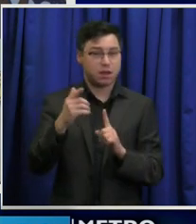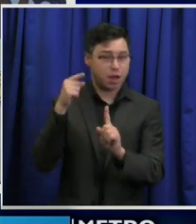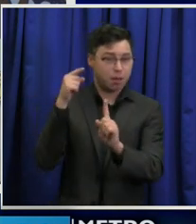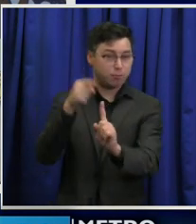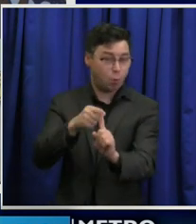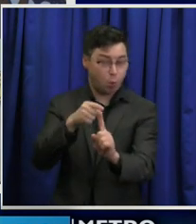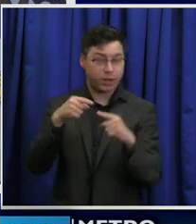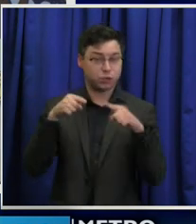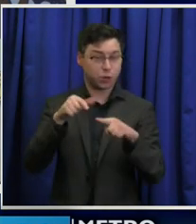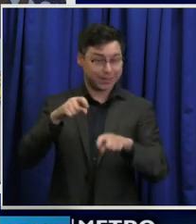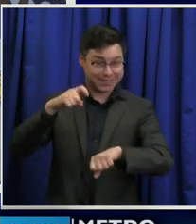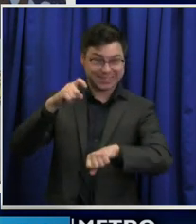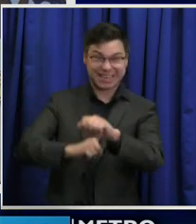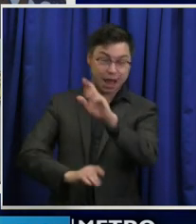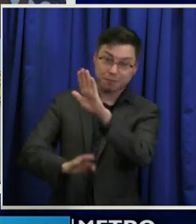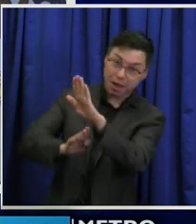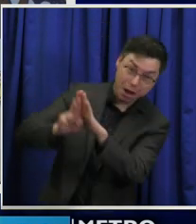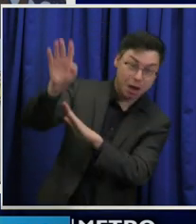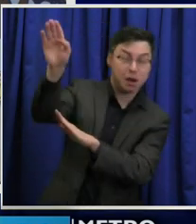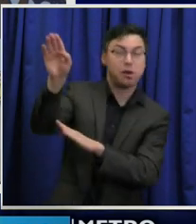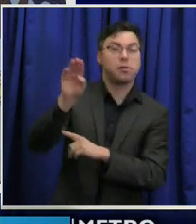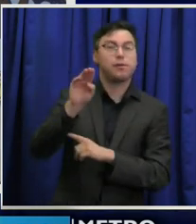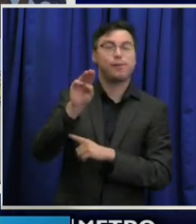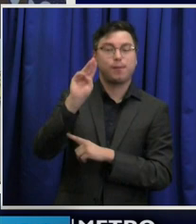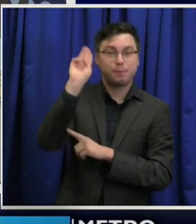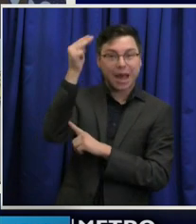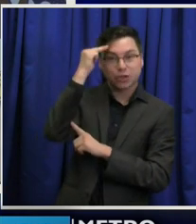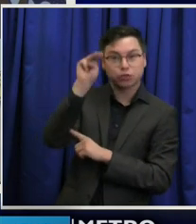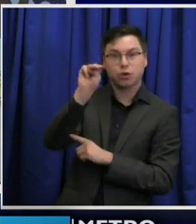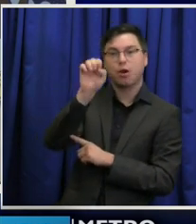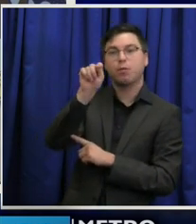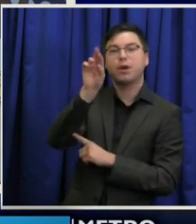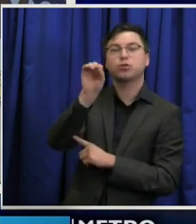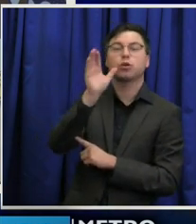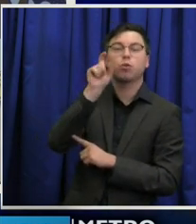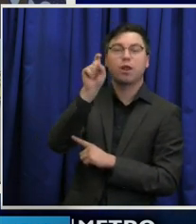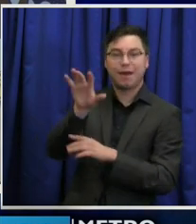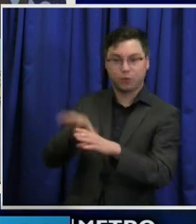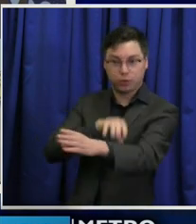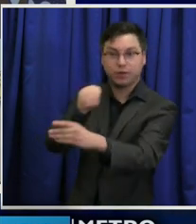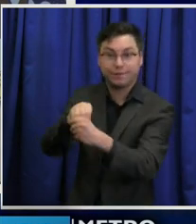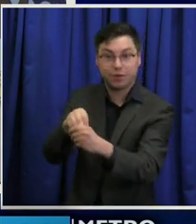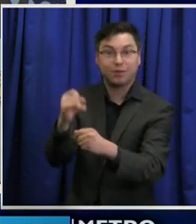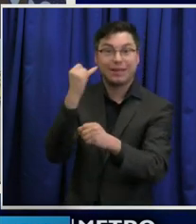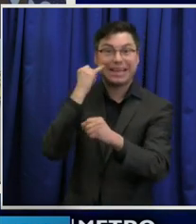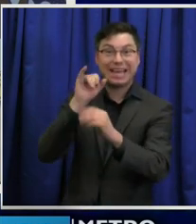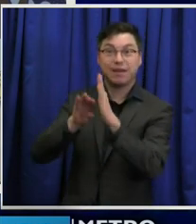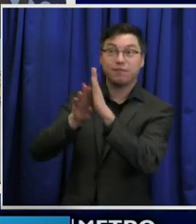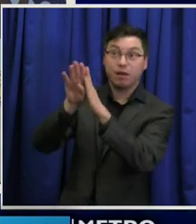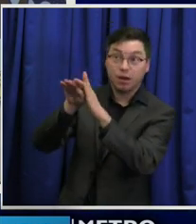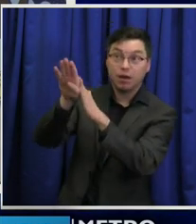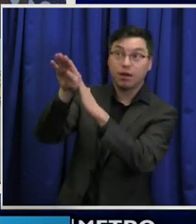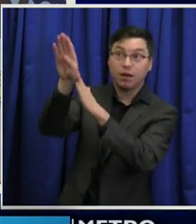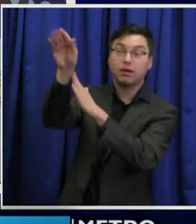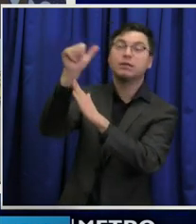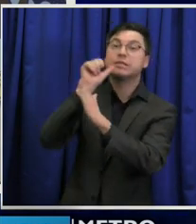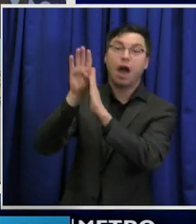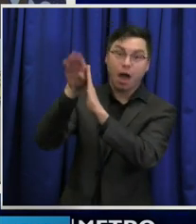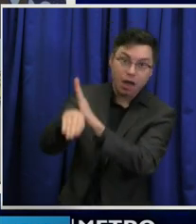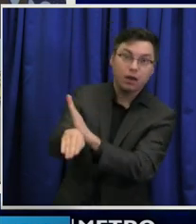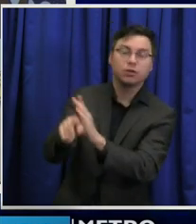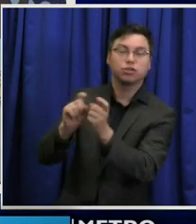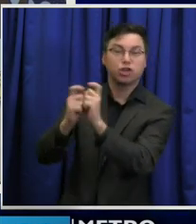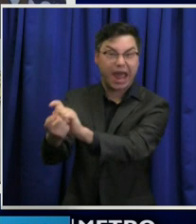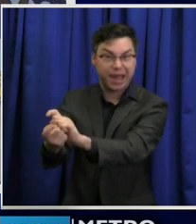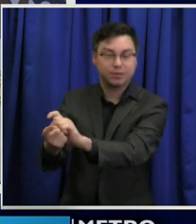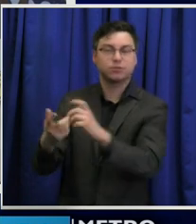surge that Metro will have to intervene if the, if the trajectory doesn't change and, and if so, what will, what